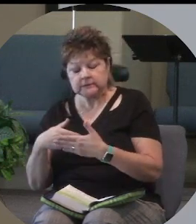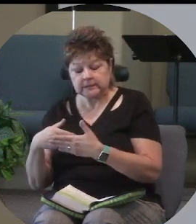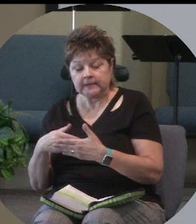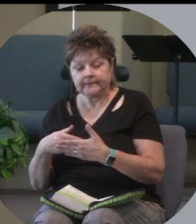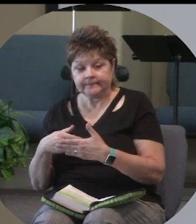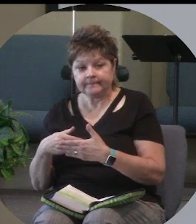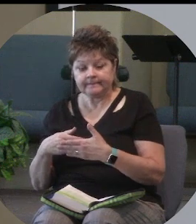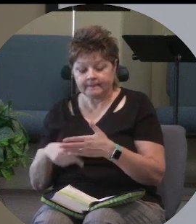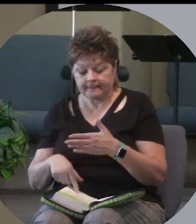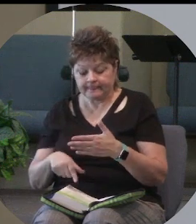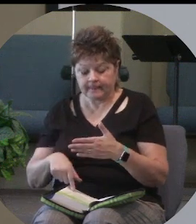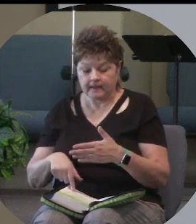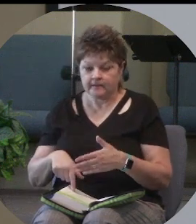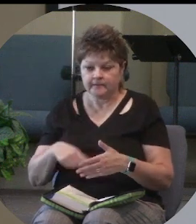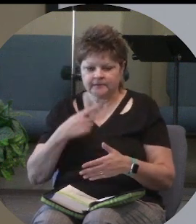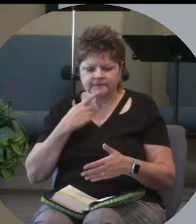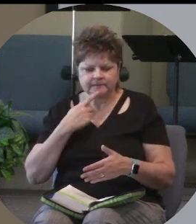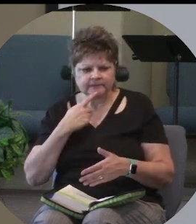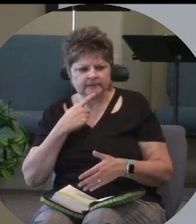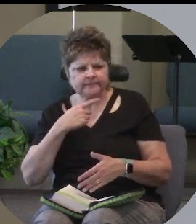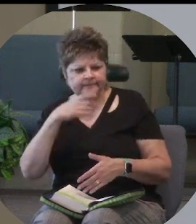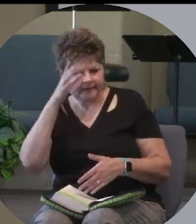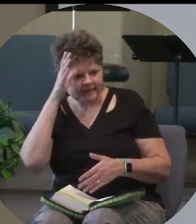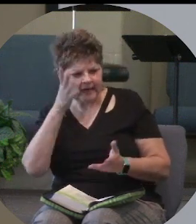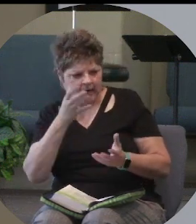dad I want my money now okay